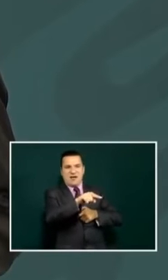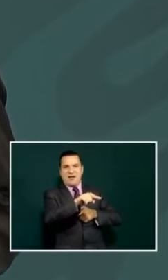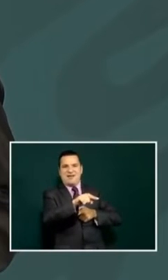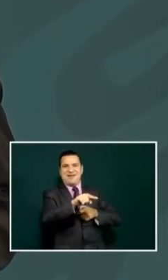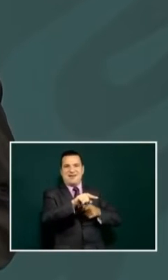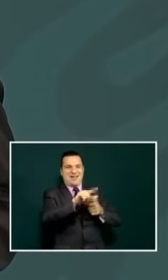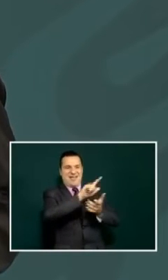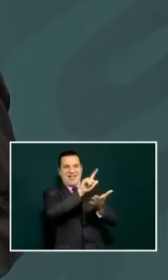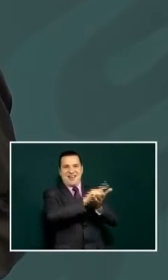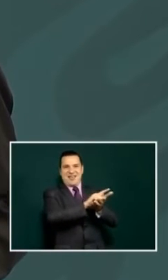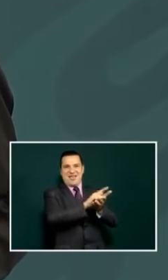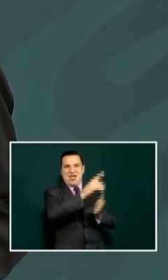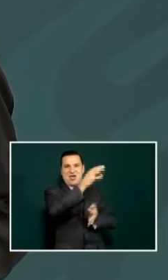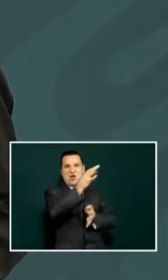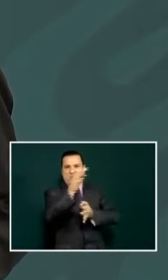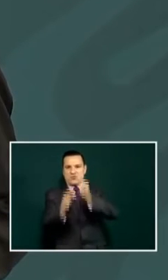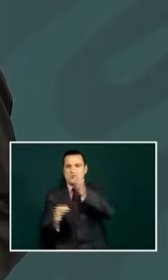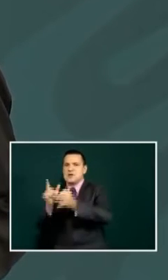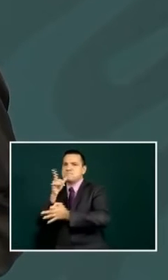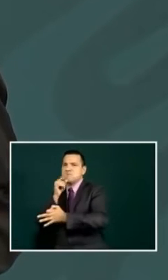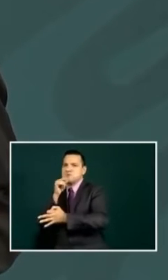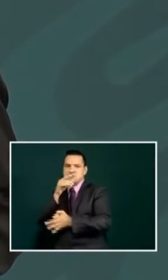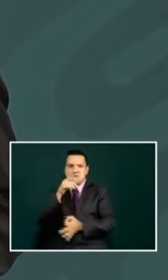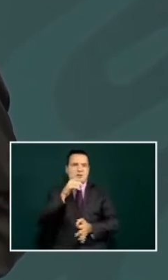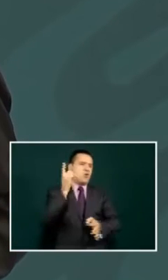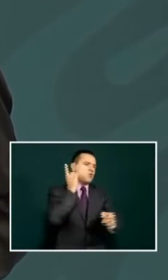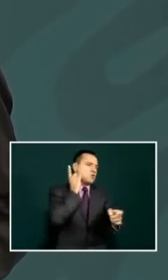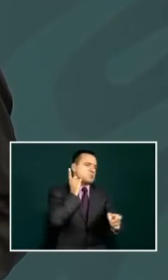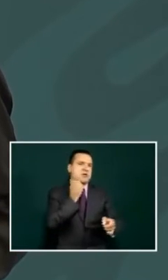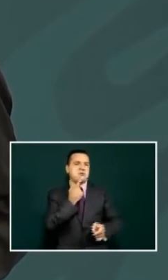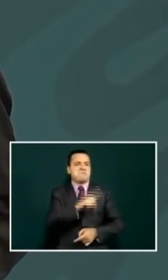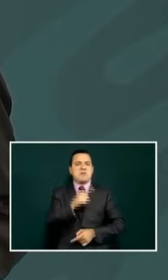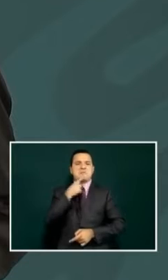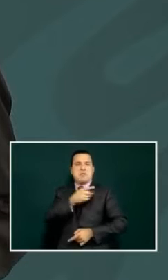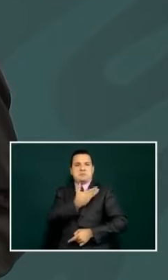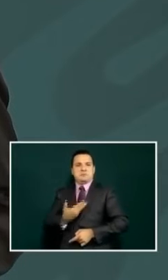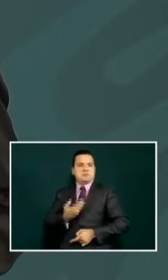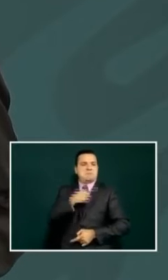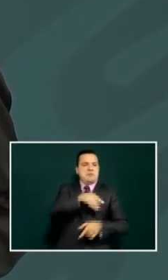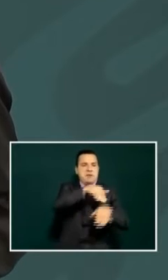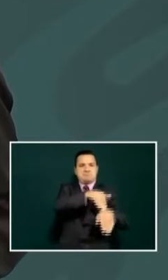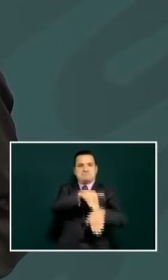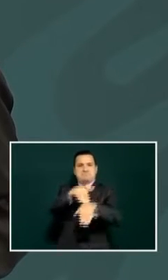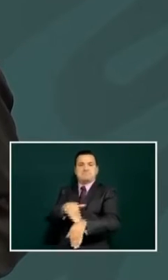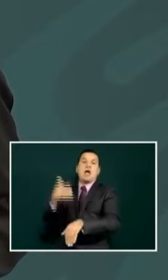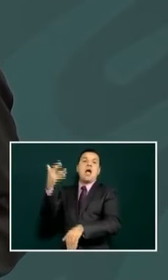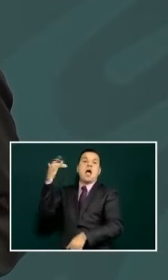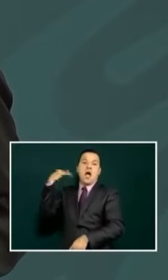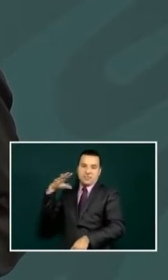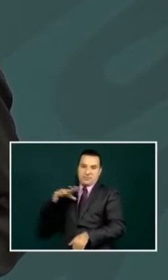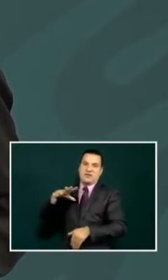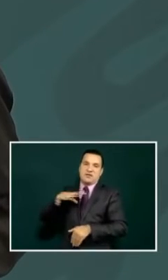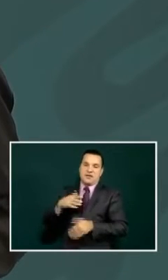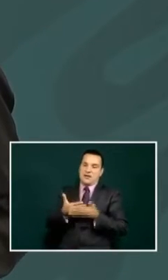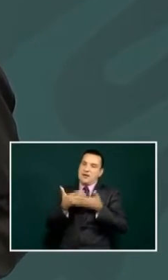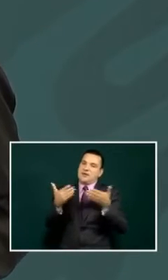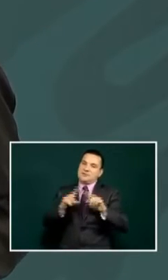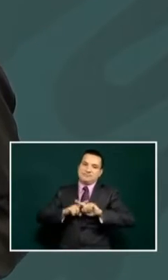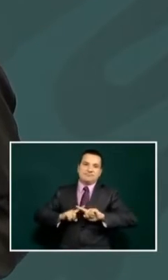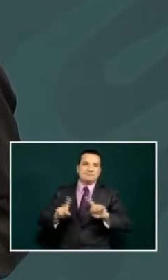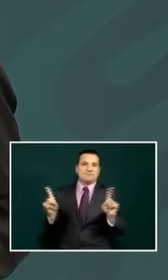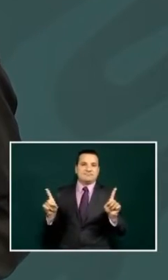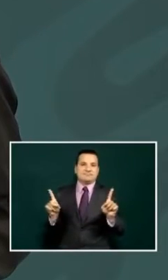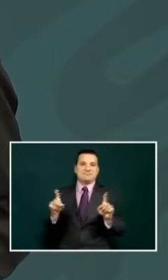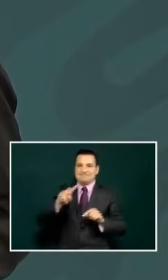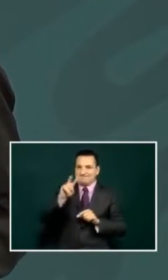could even because they were over the judicial and the legislative power but that's how it